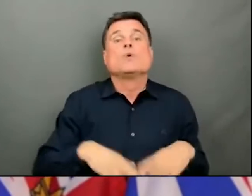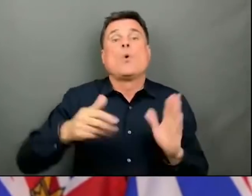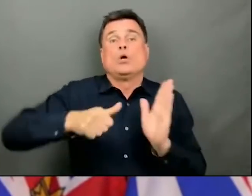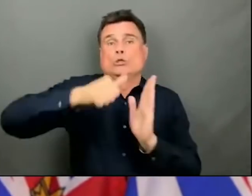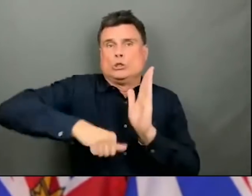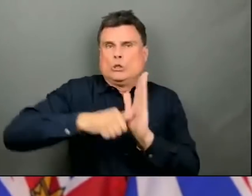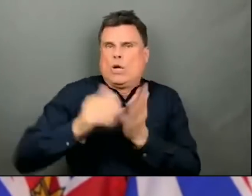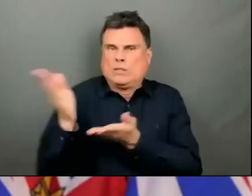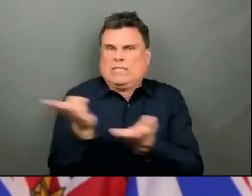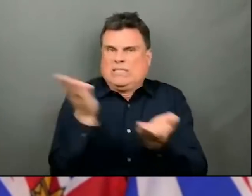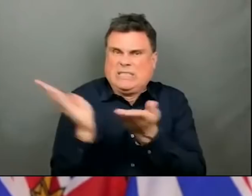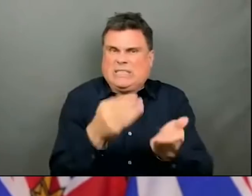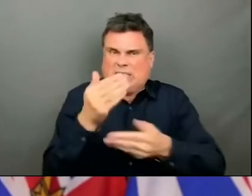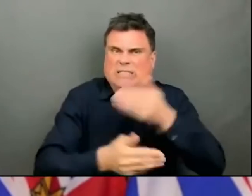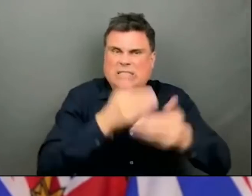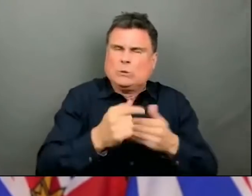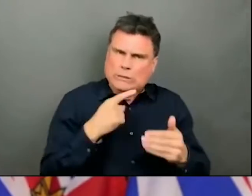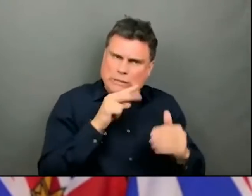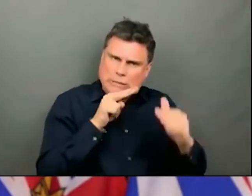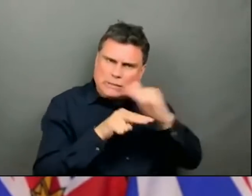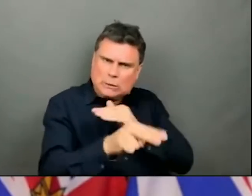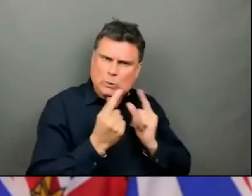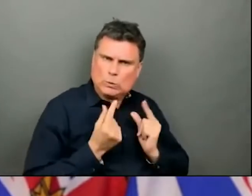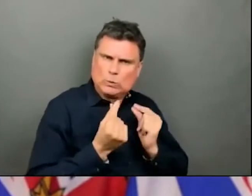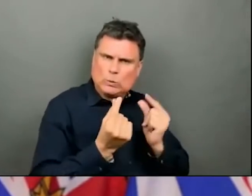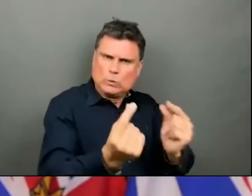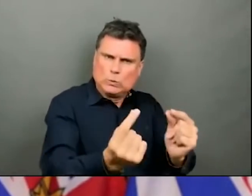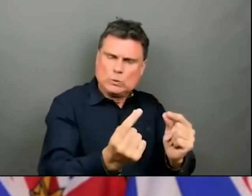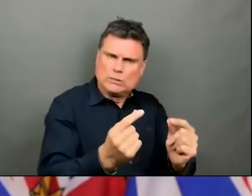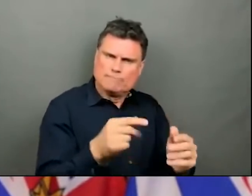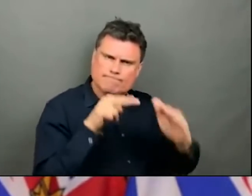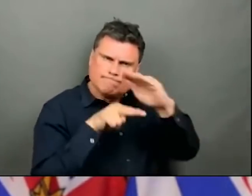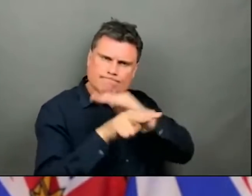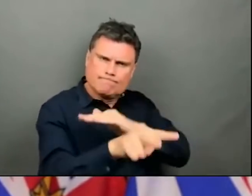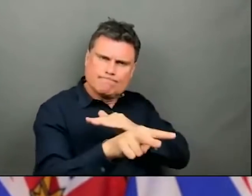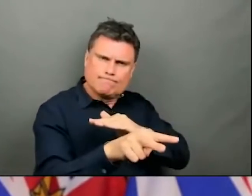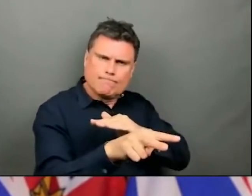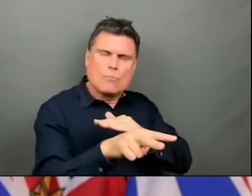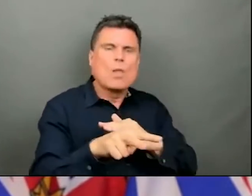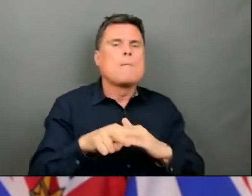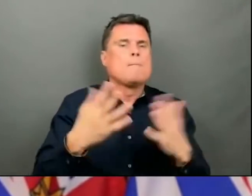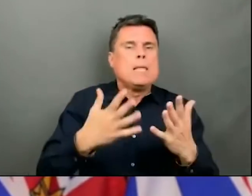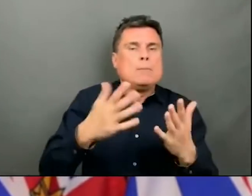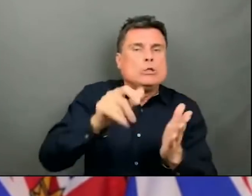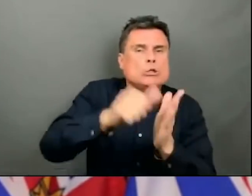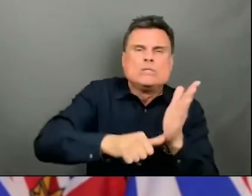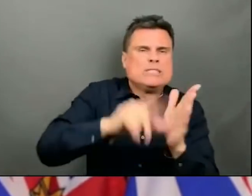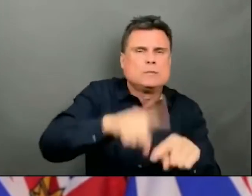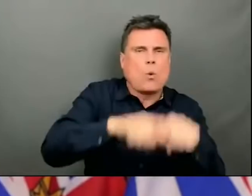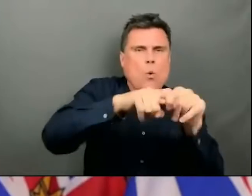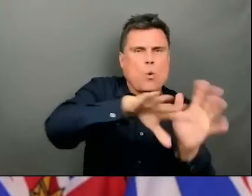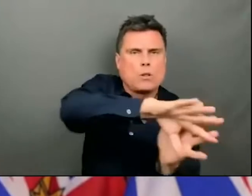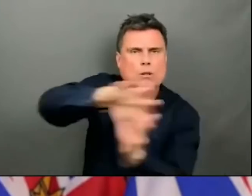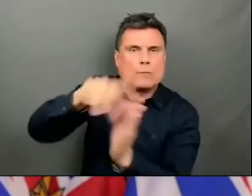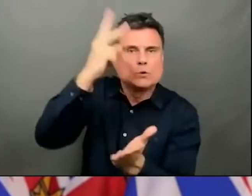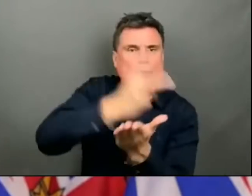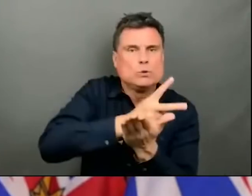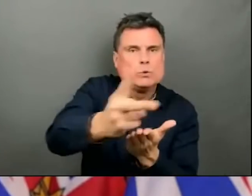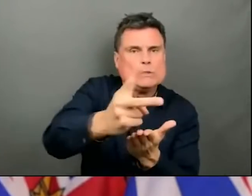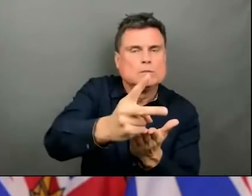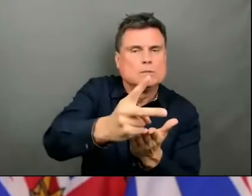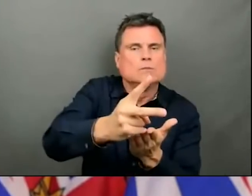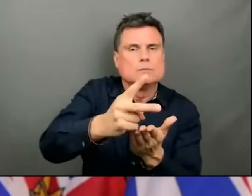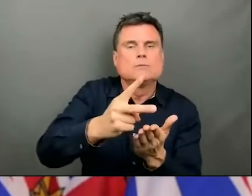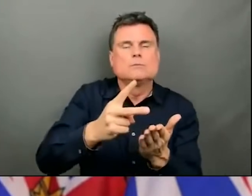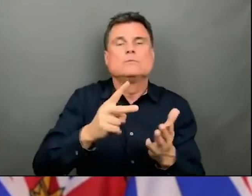we have been estimate the number of non-urgent surgeries that will not be performed over the next two weeks in both health authorities. In Fraser